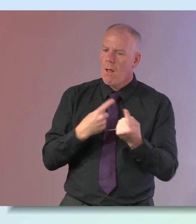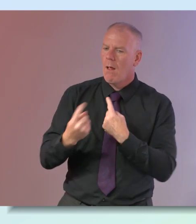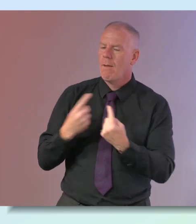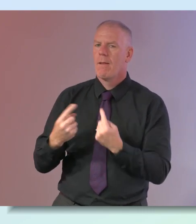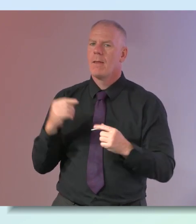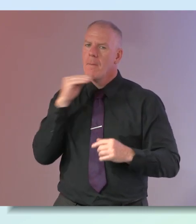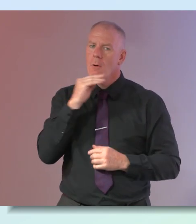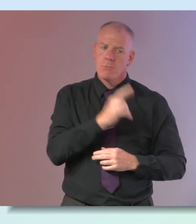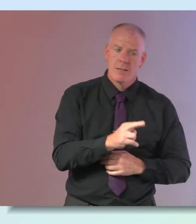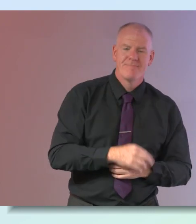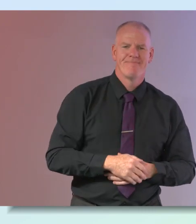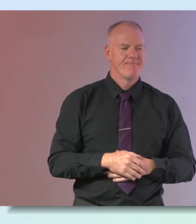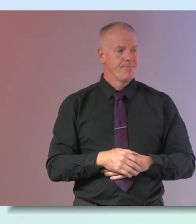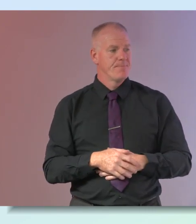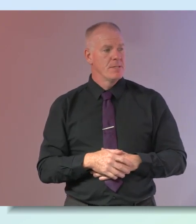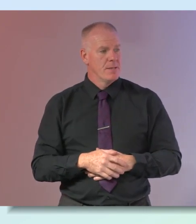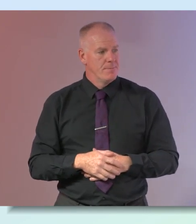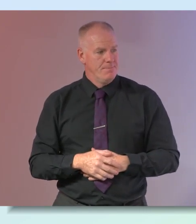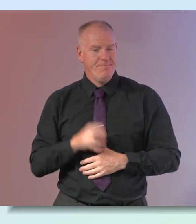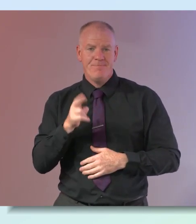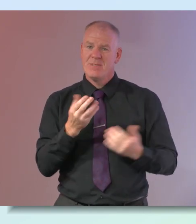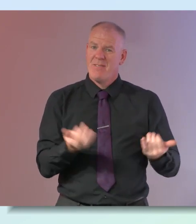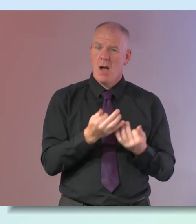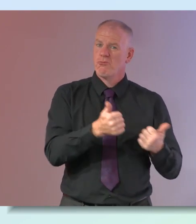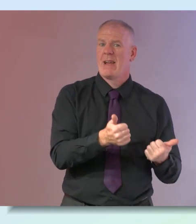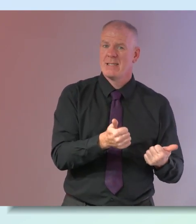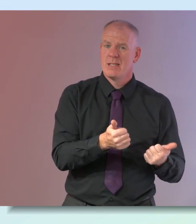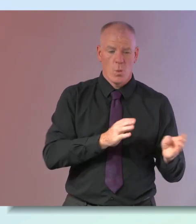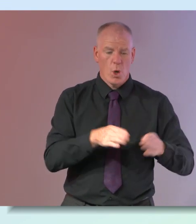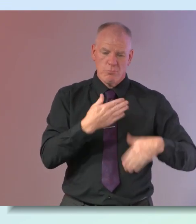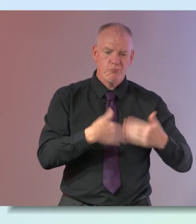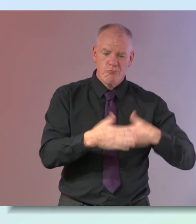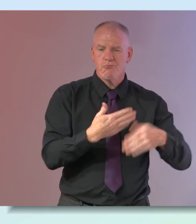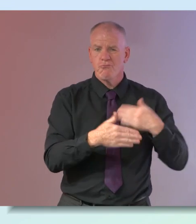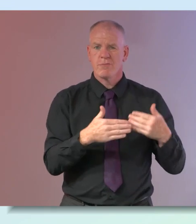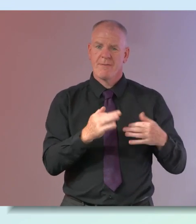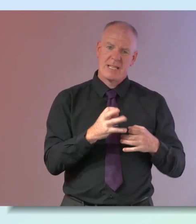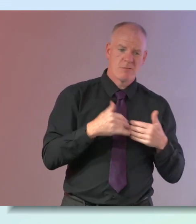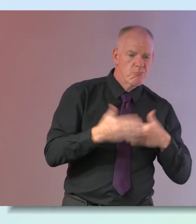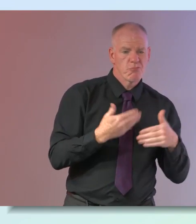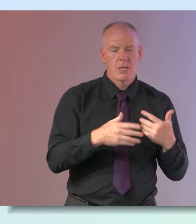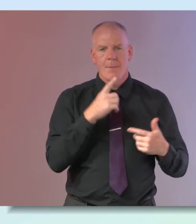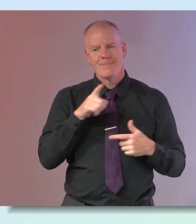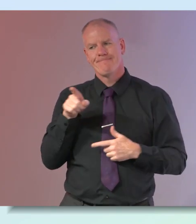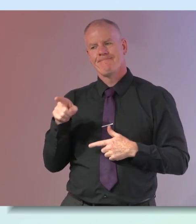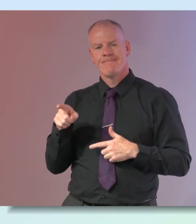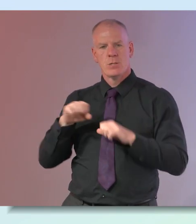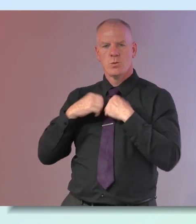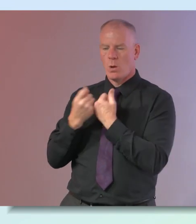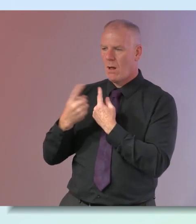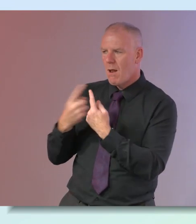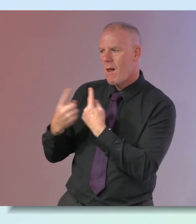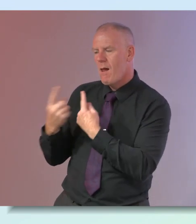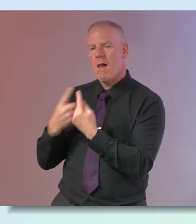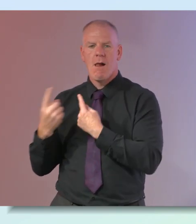that's probably it's good for your heart health too yeah the farm is good you're always work working you're busy you're busy but you need another